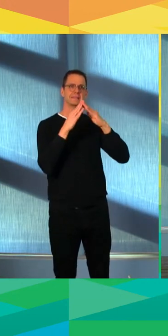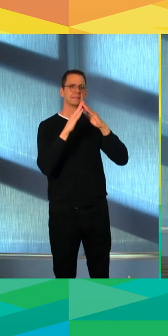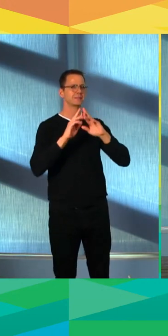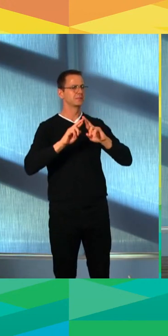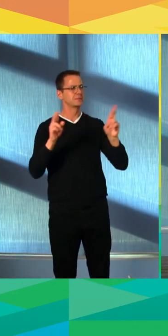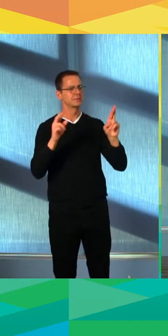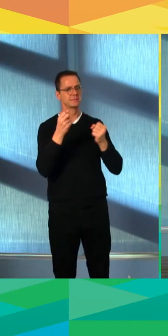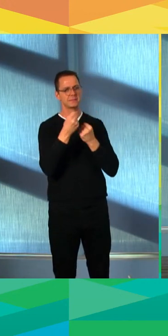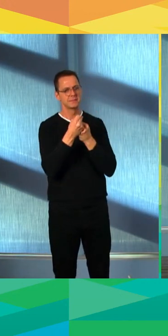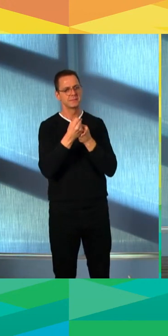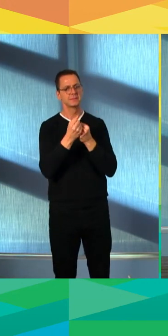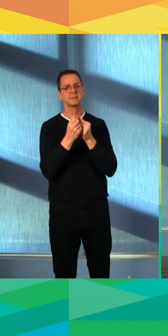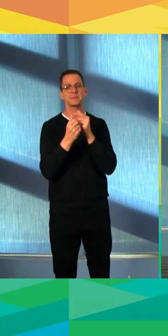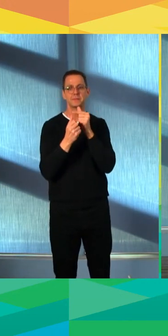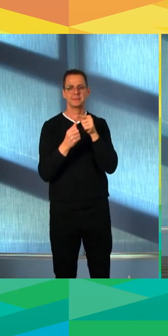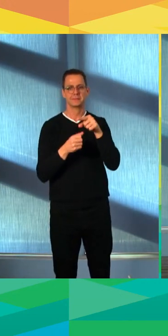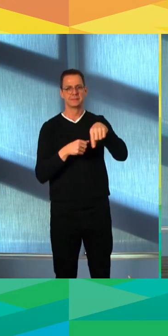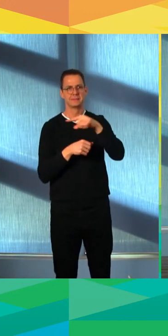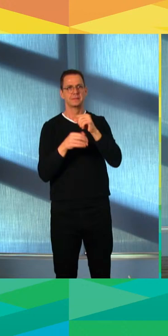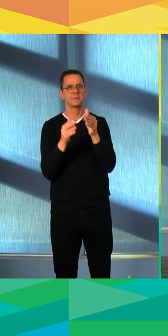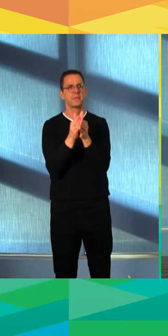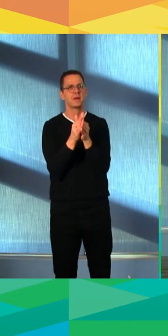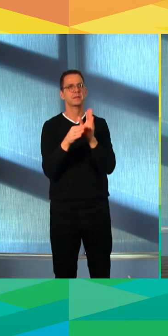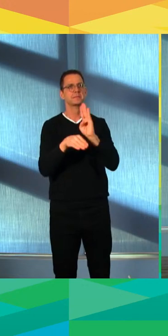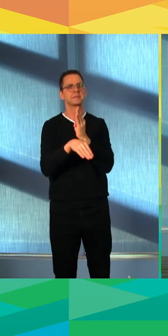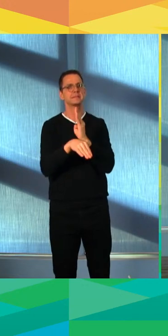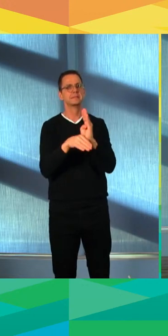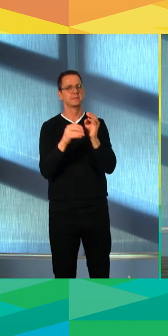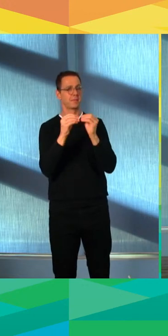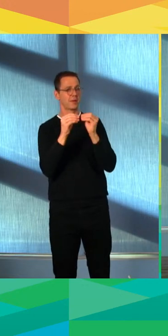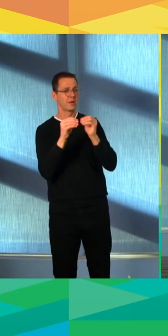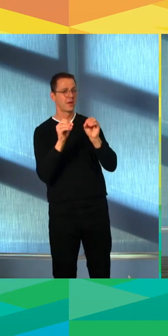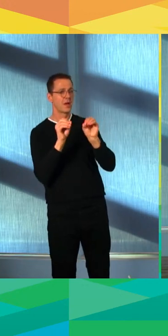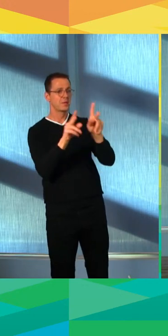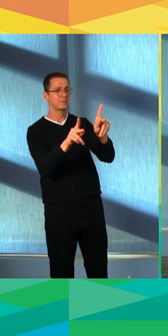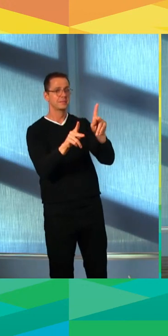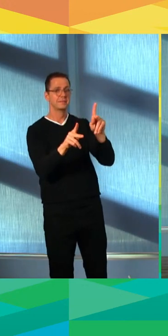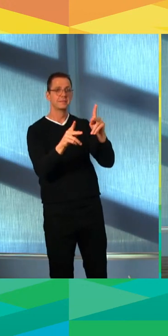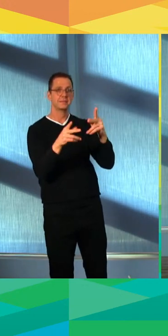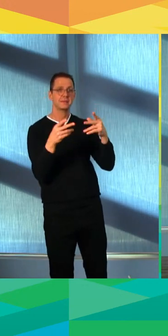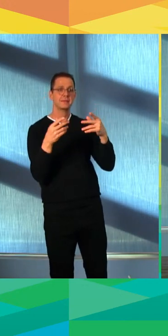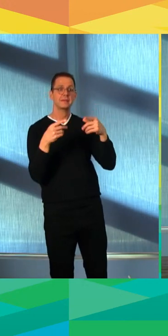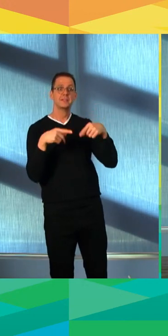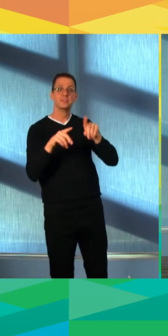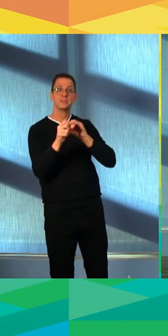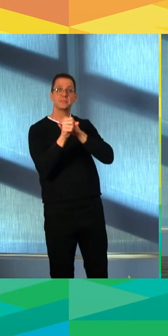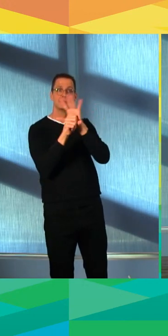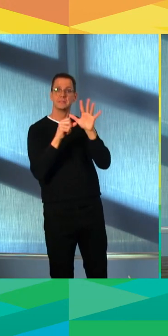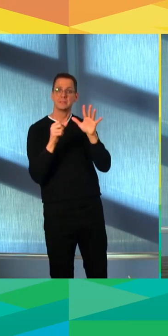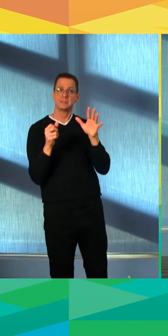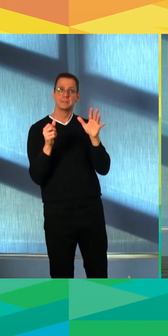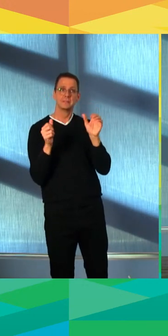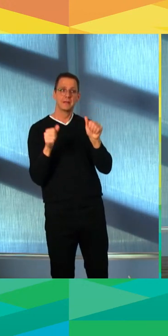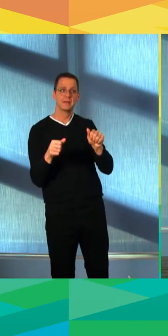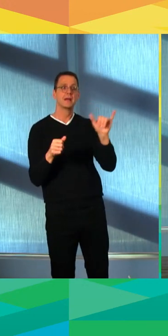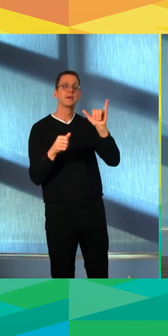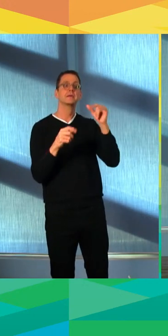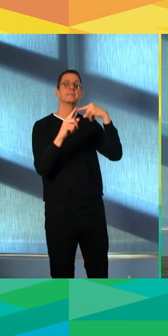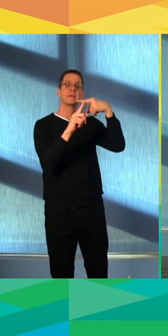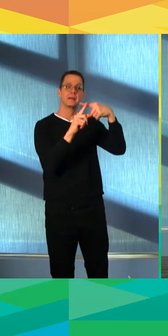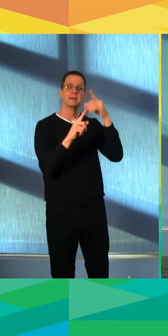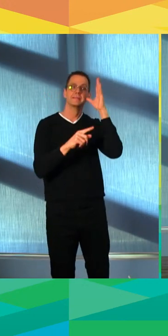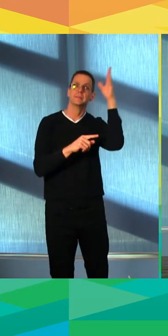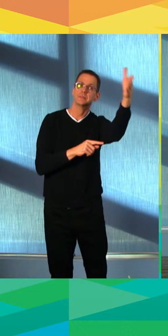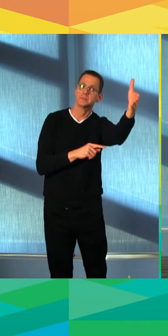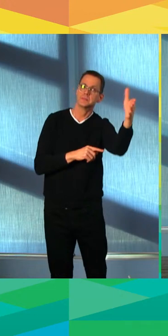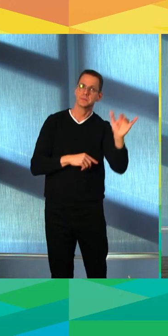opportunities for people, not just to convene now safely during the pandemic, but in new and interesting ways going forward that are more valuable than